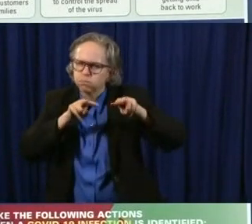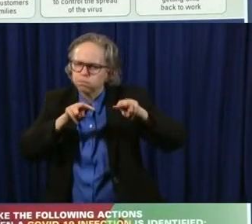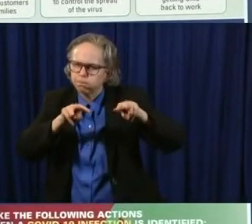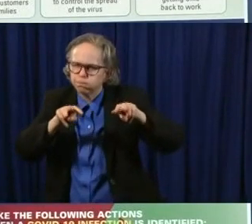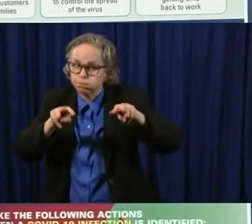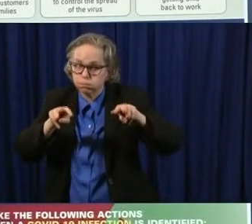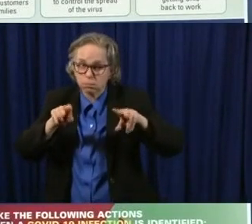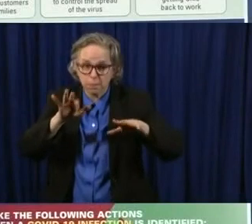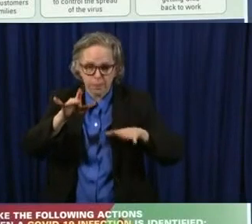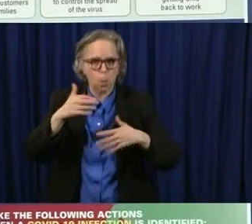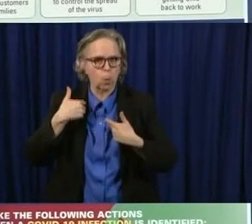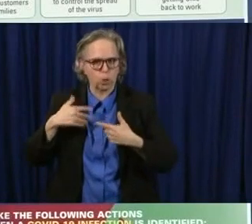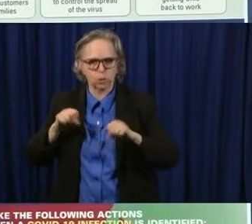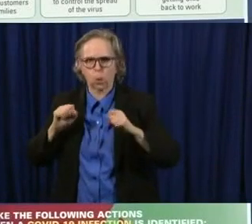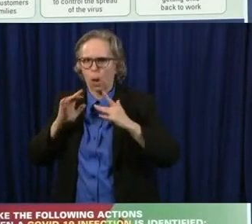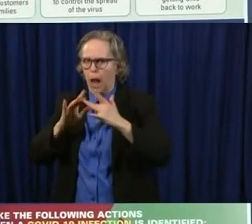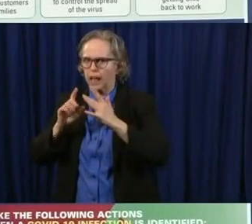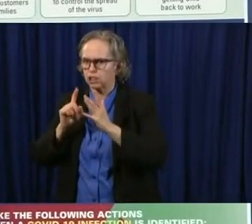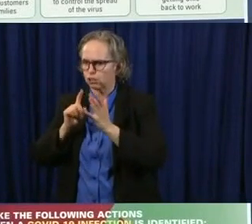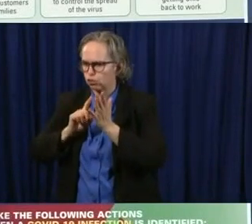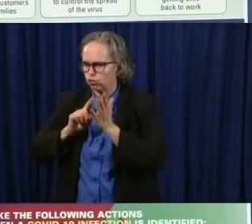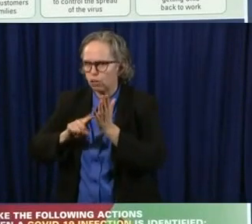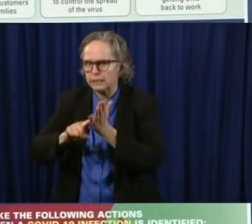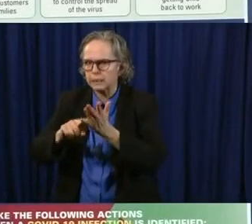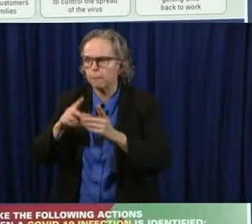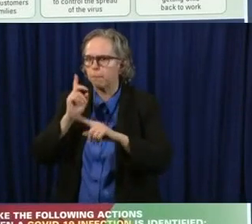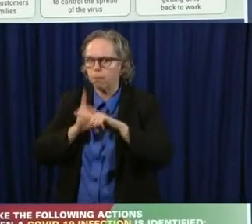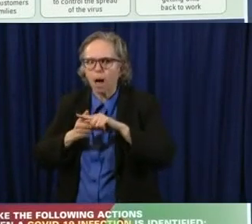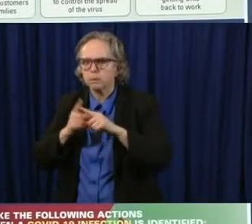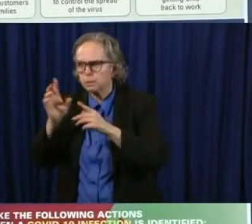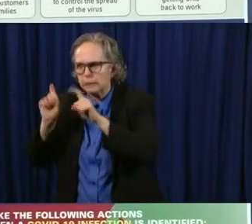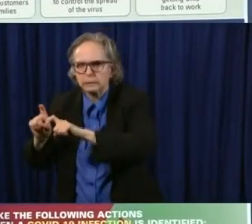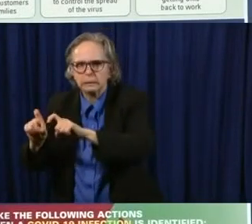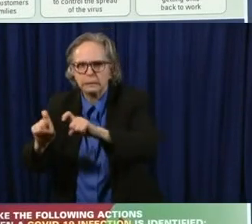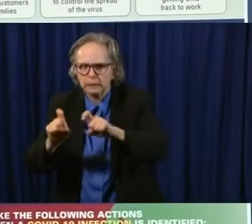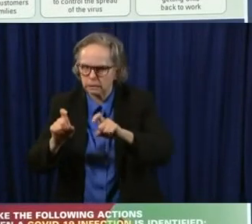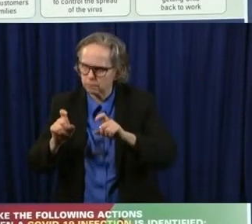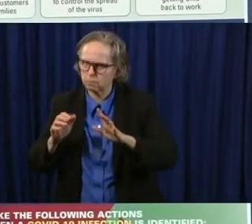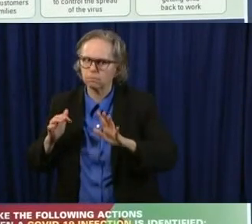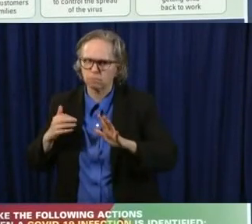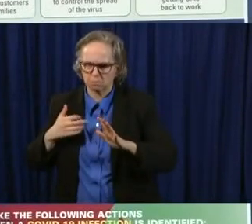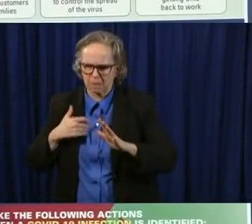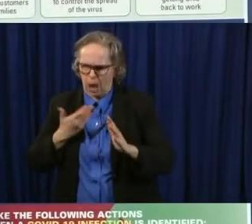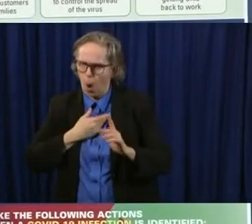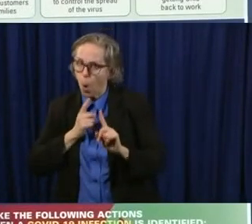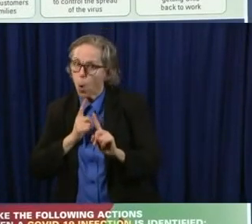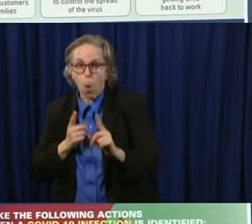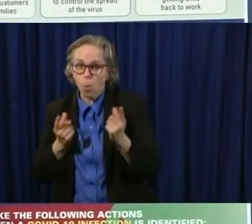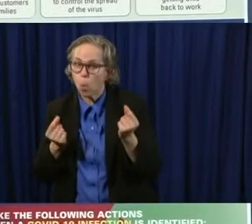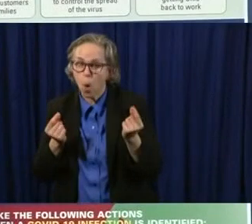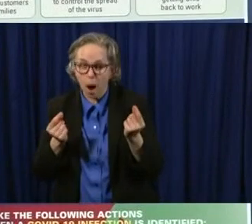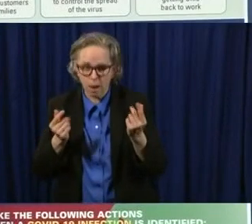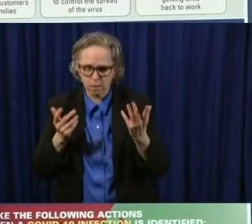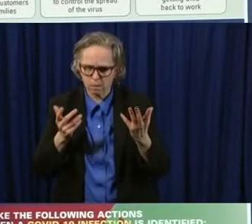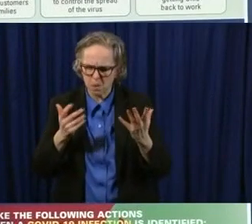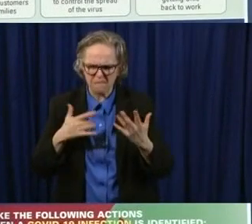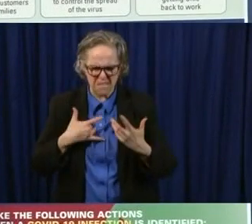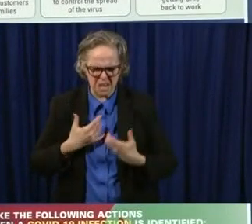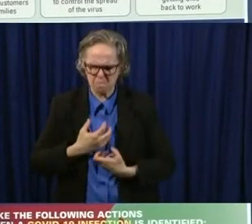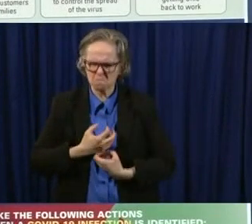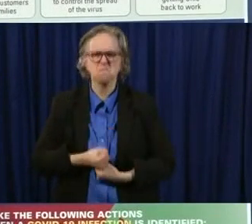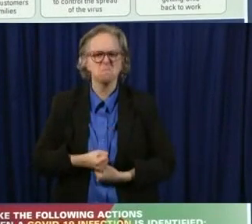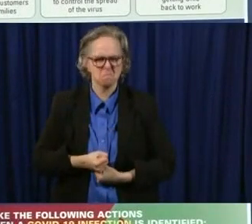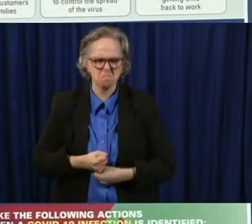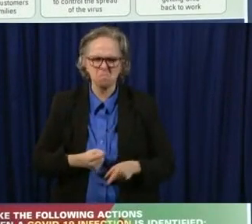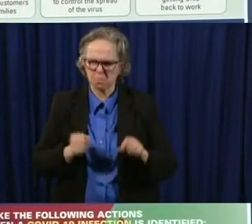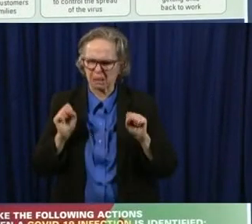our testing is going. We believe we can live up to those, those goals that we, we, we put up there. So a lot